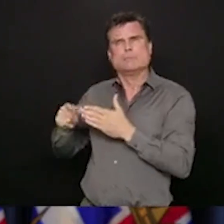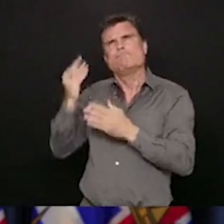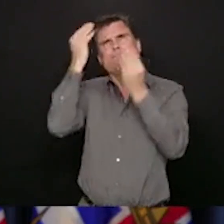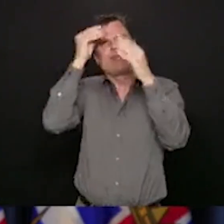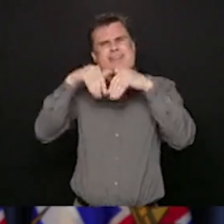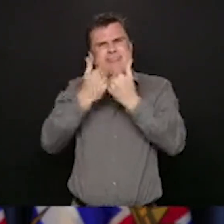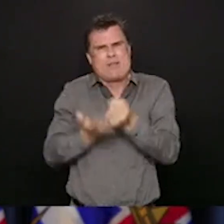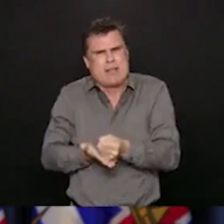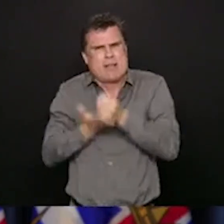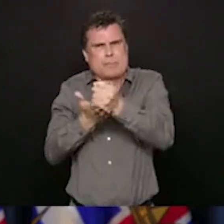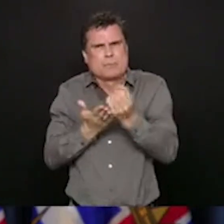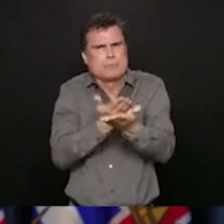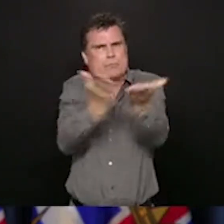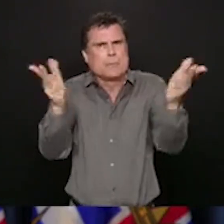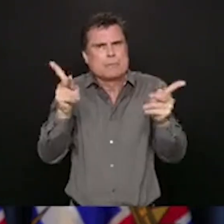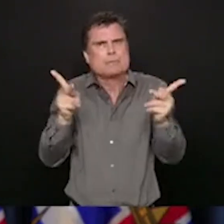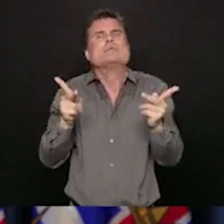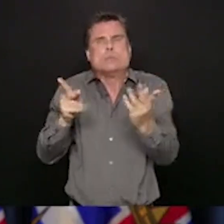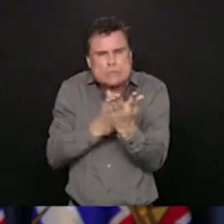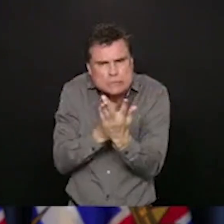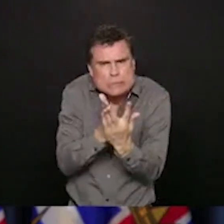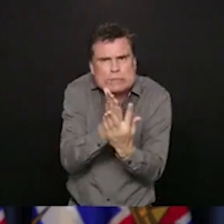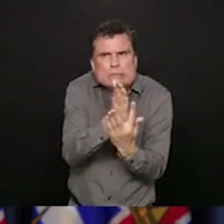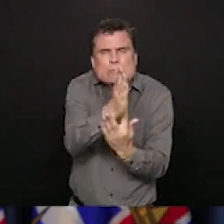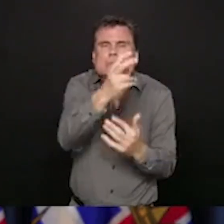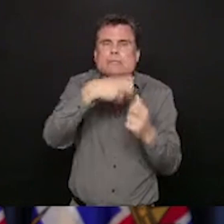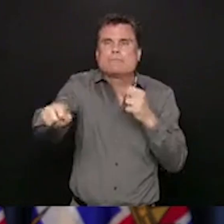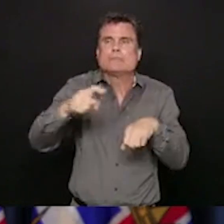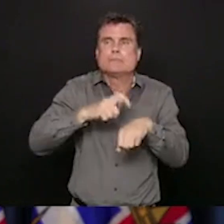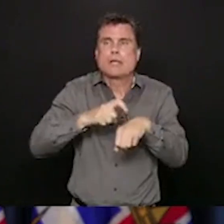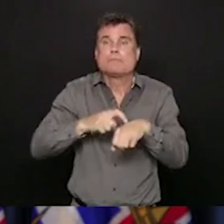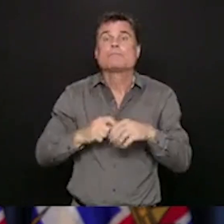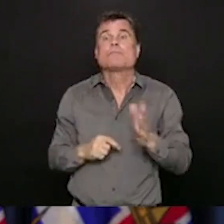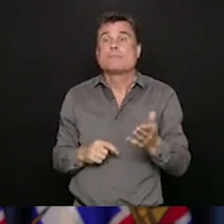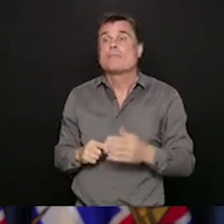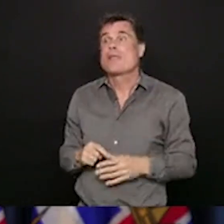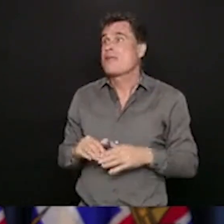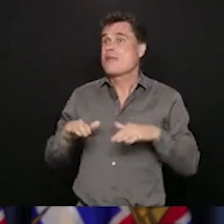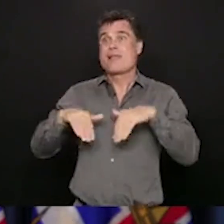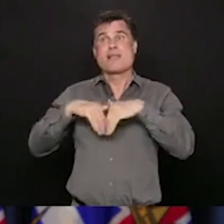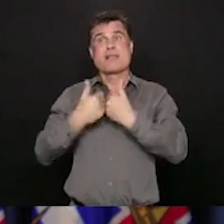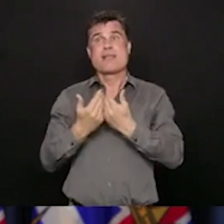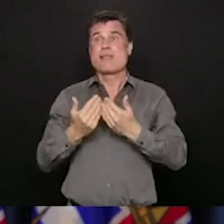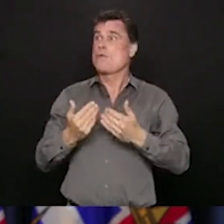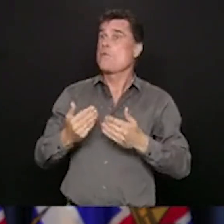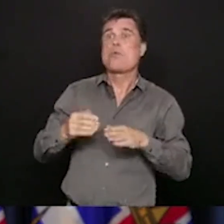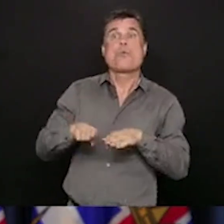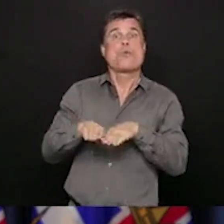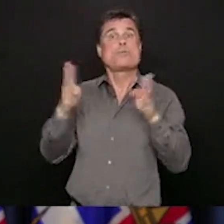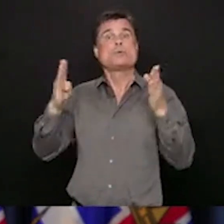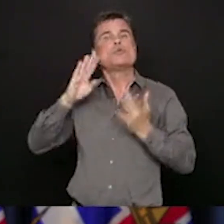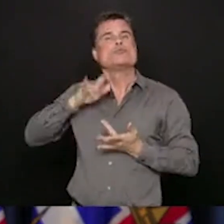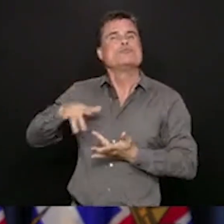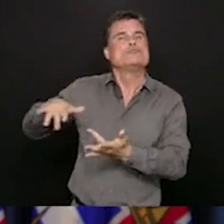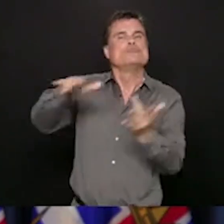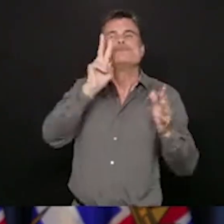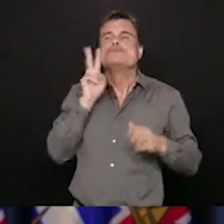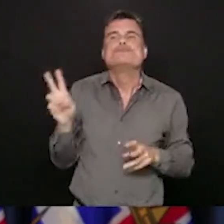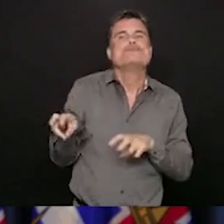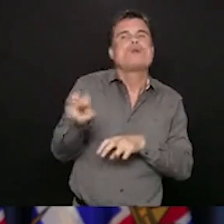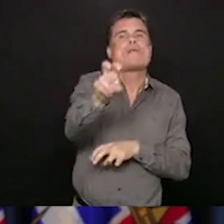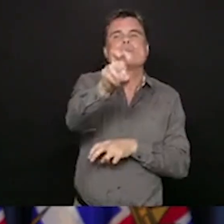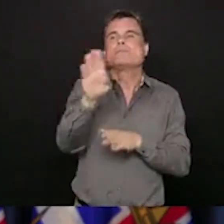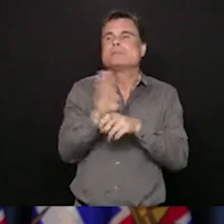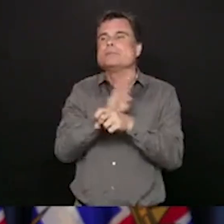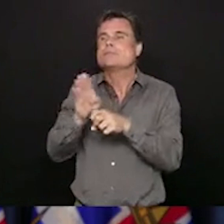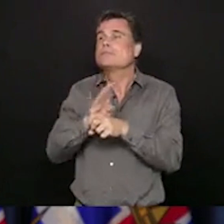again when it comes to tourism, and how do we ensure that people will want to buy our products again? If it were just British Columbia that